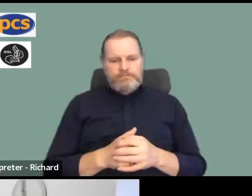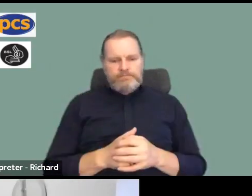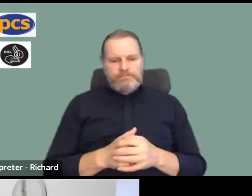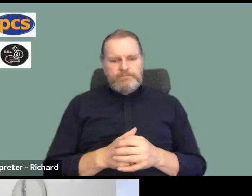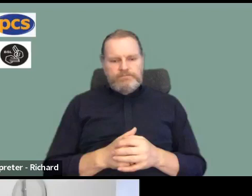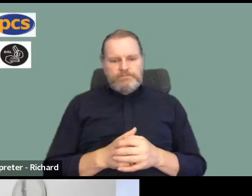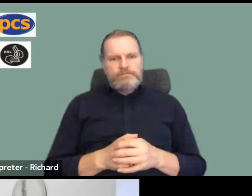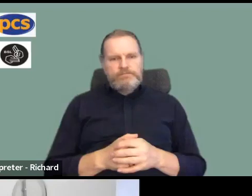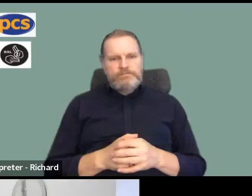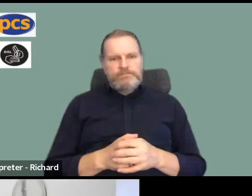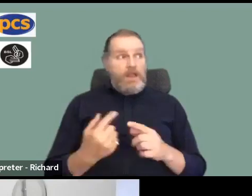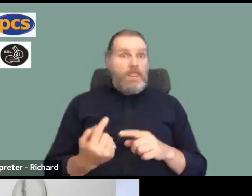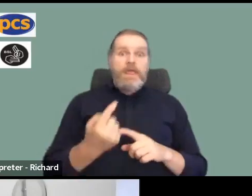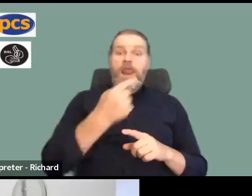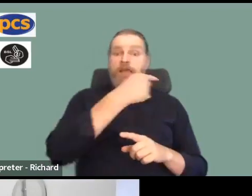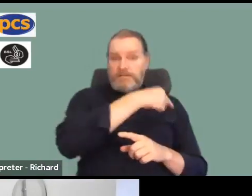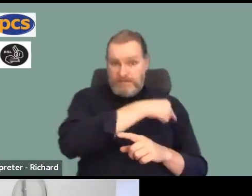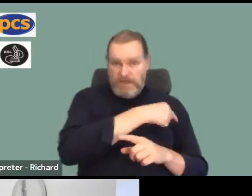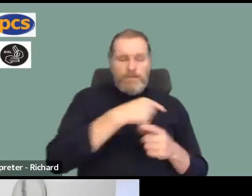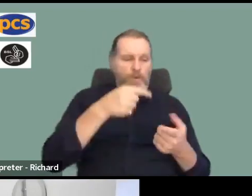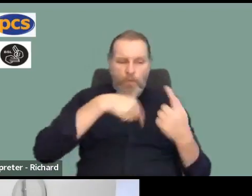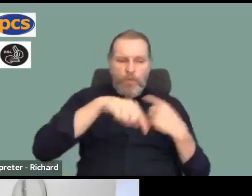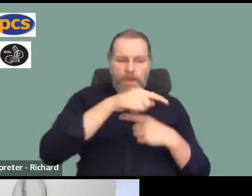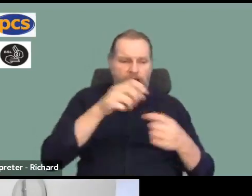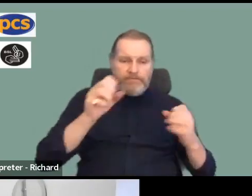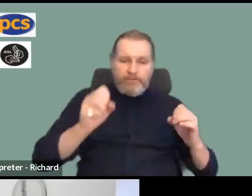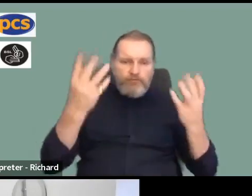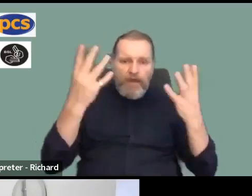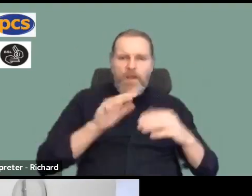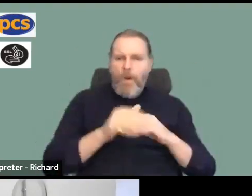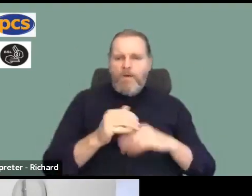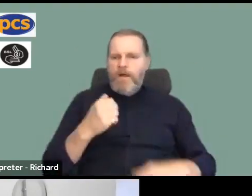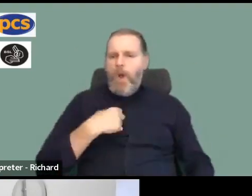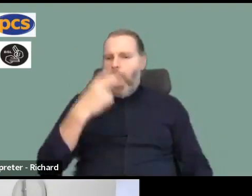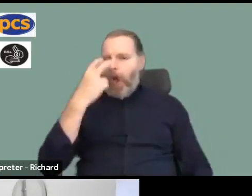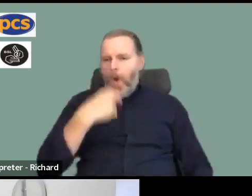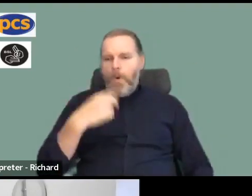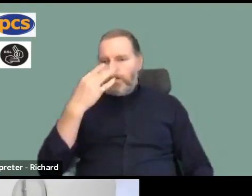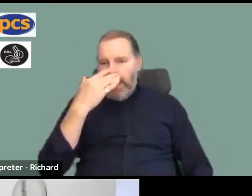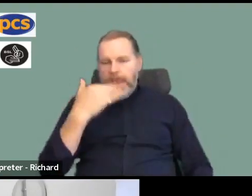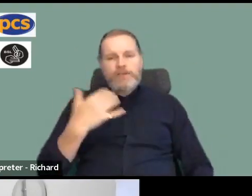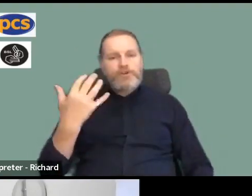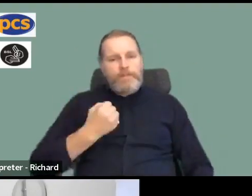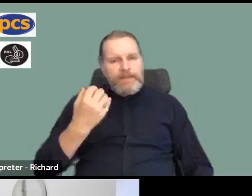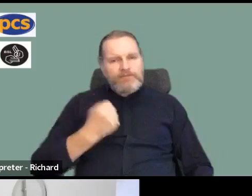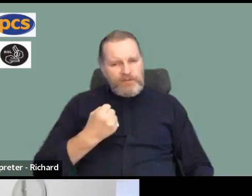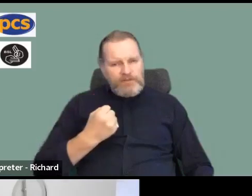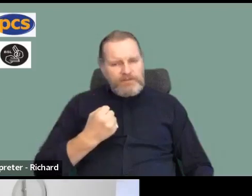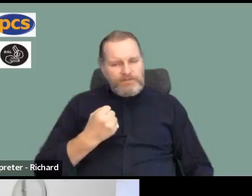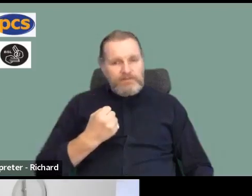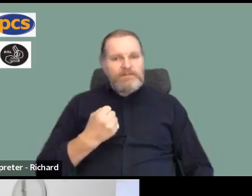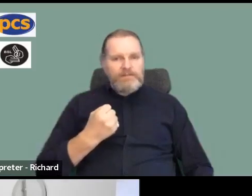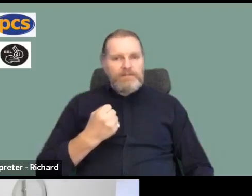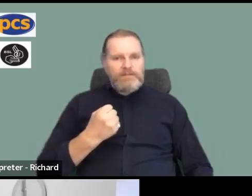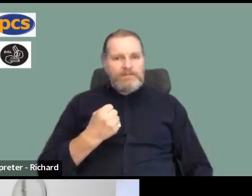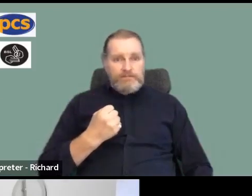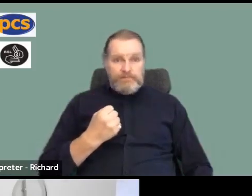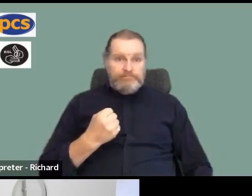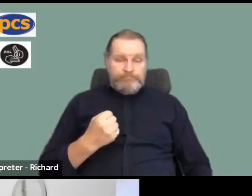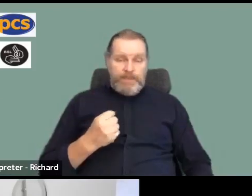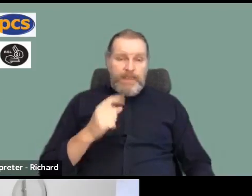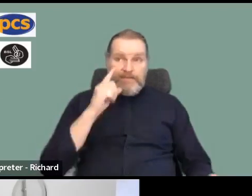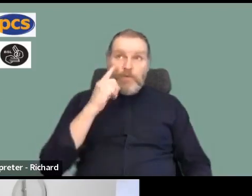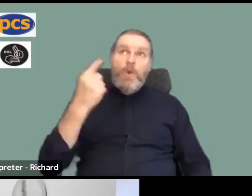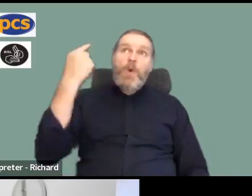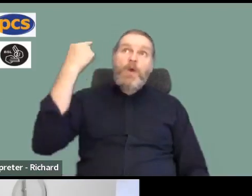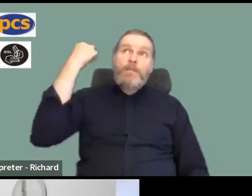national strike action over the question of pensions, for example, if people look back, they will see that in the same way myself, it was